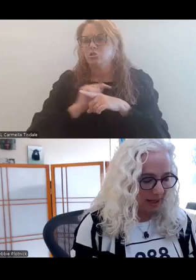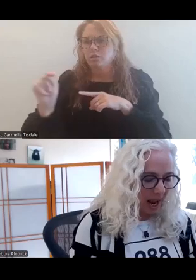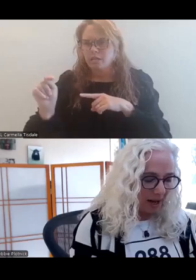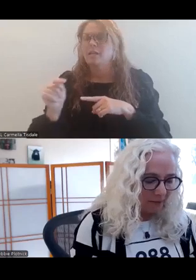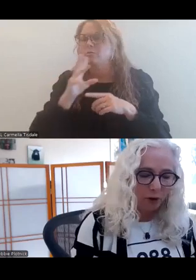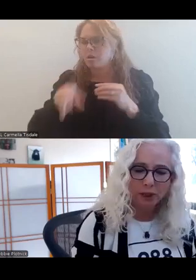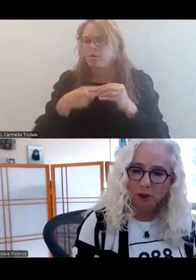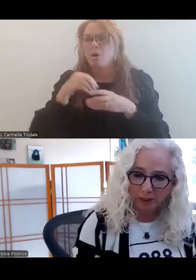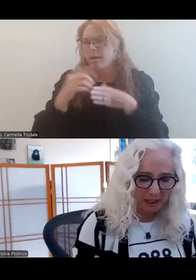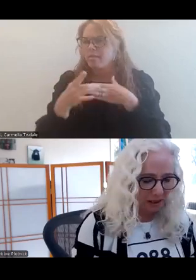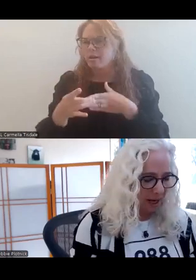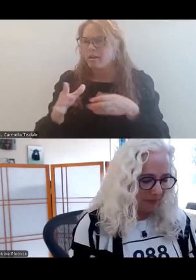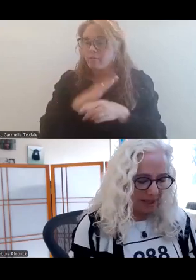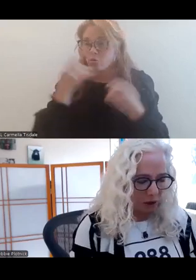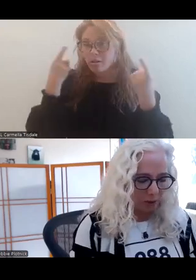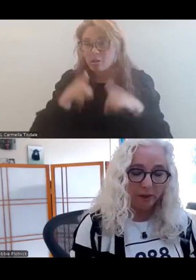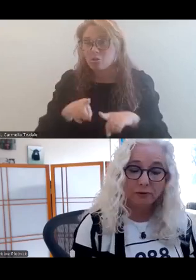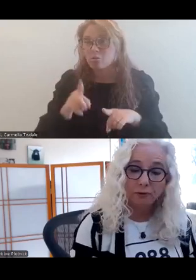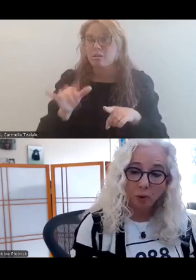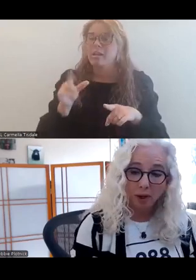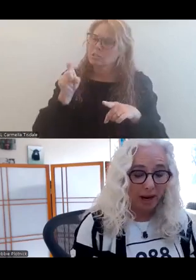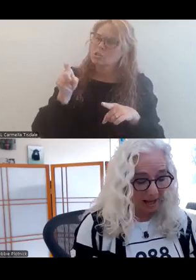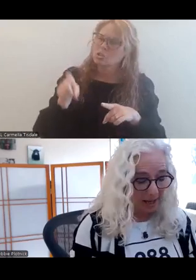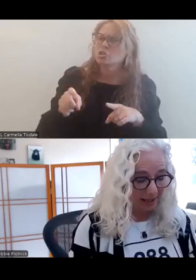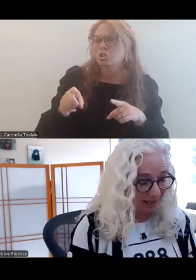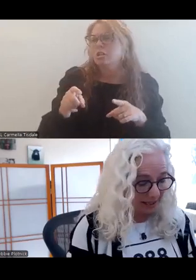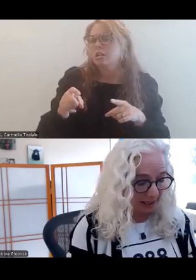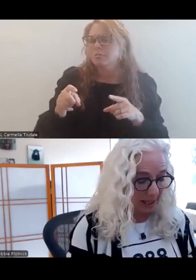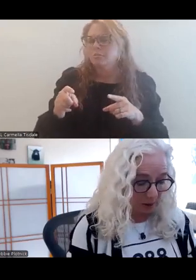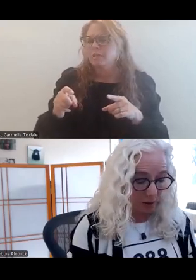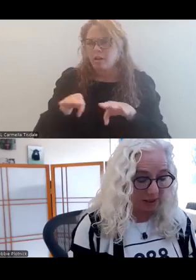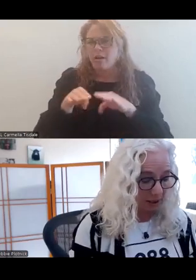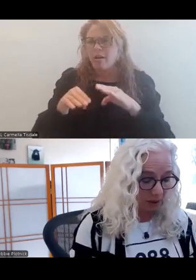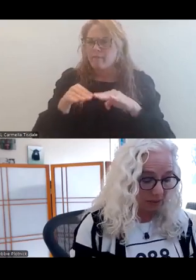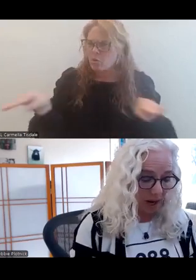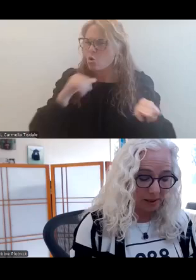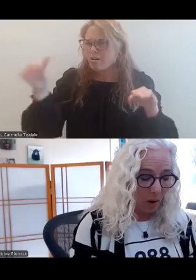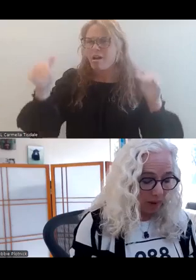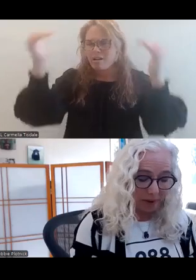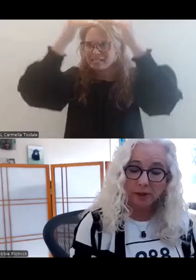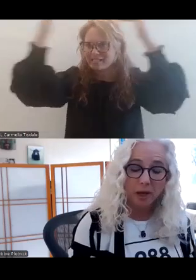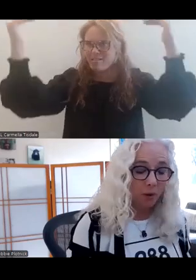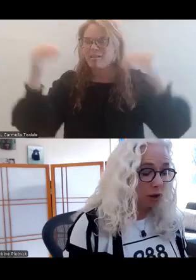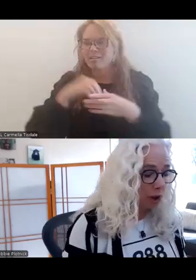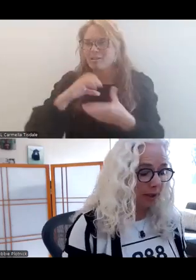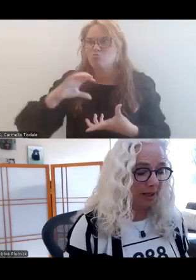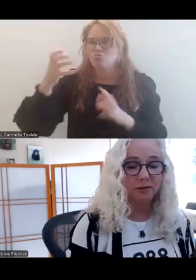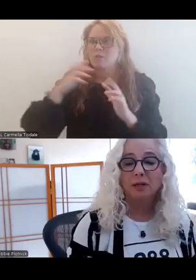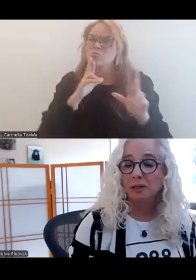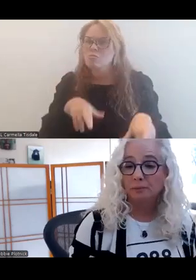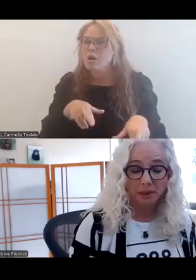about in the guide, and fully agrees that it should be a floor and not a ceiling in crisis response when there are not